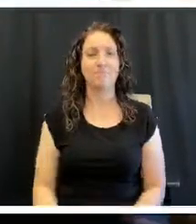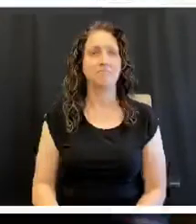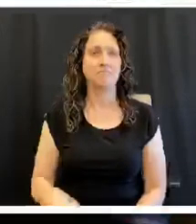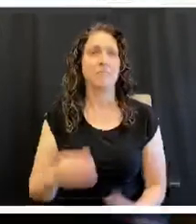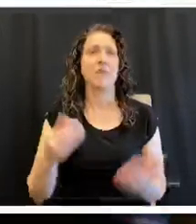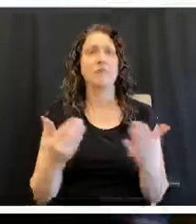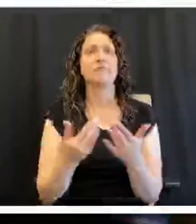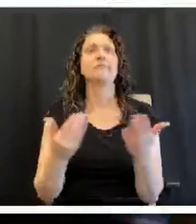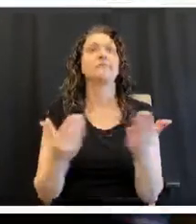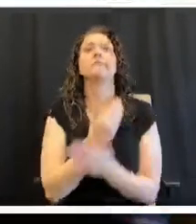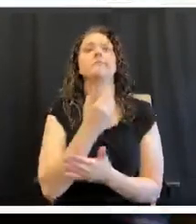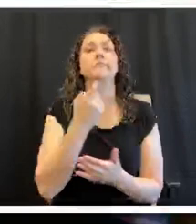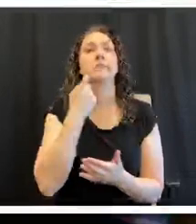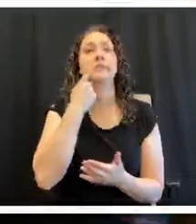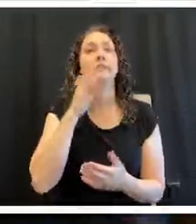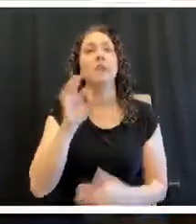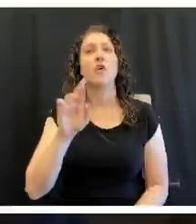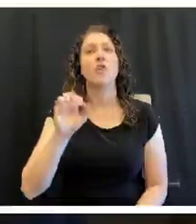What was your question?